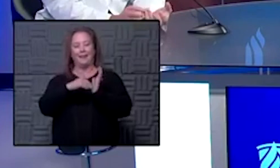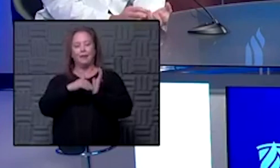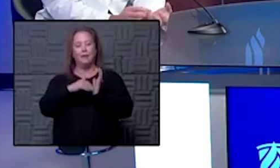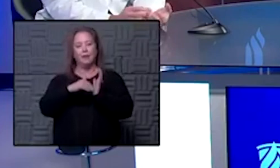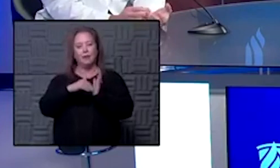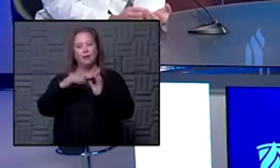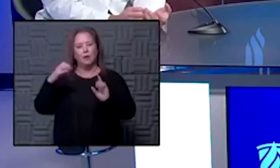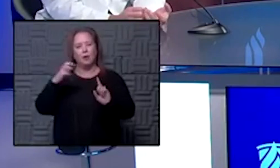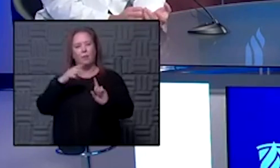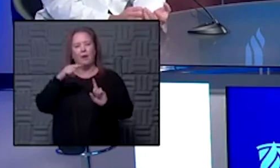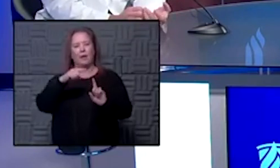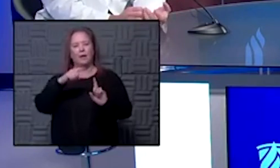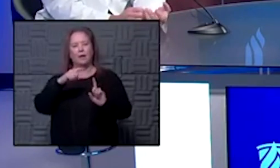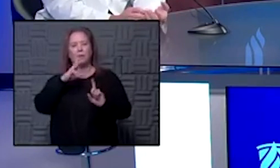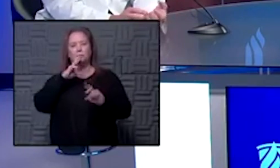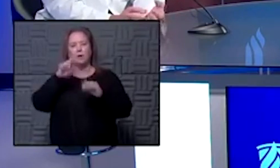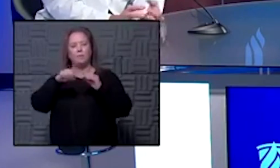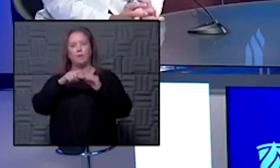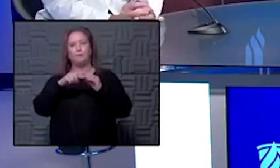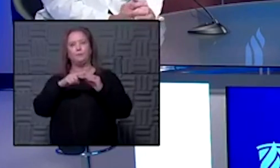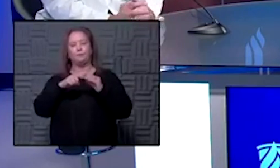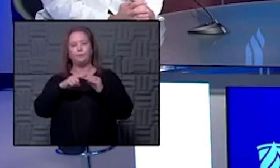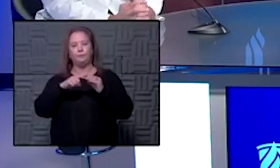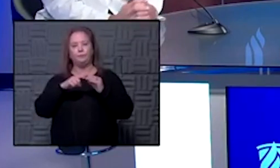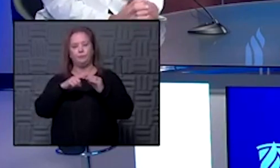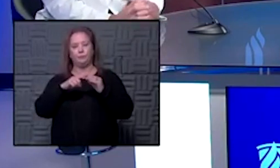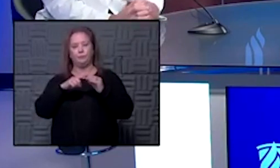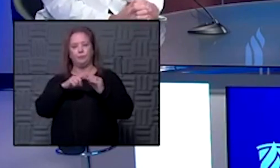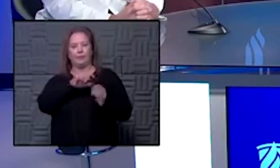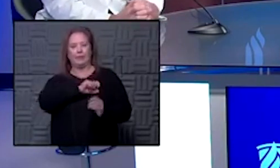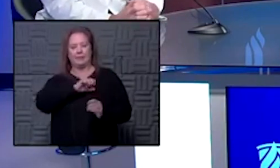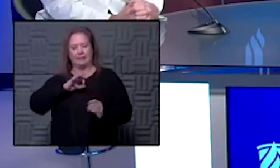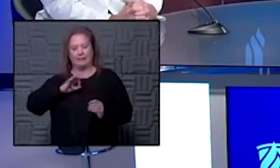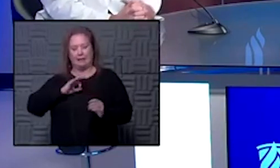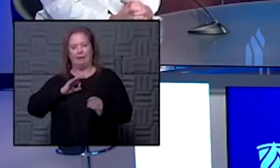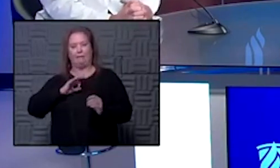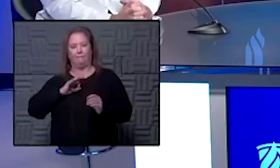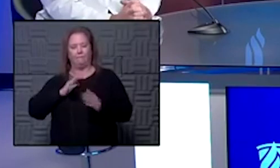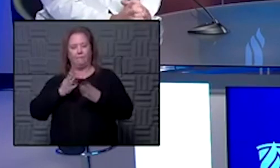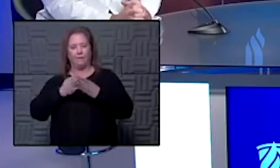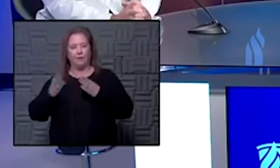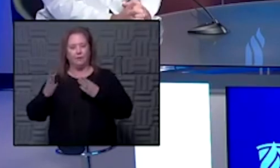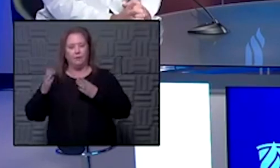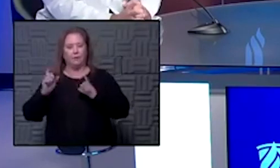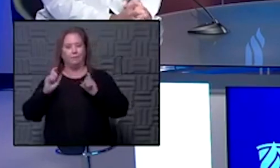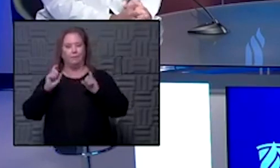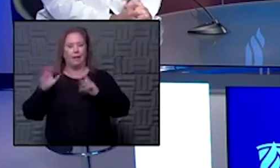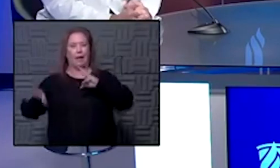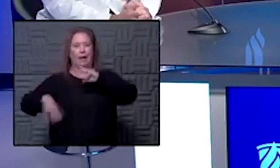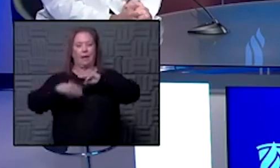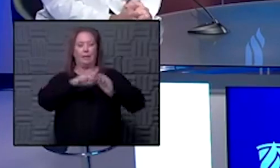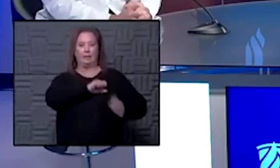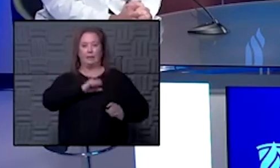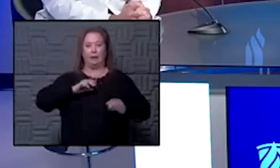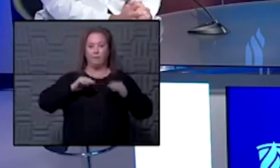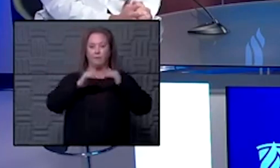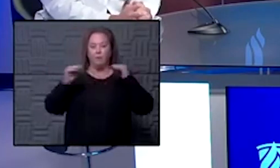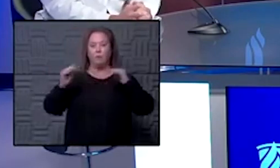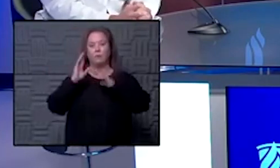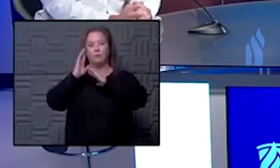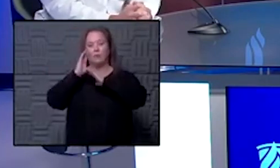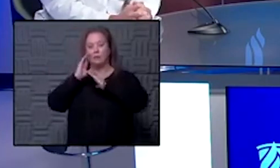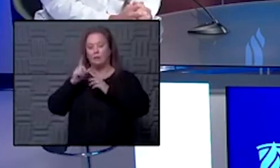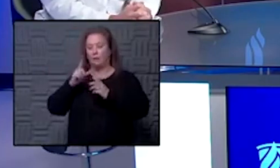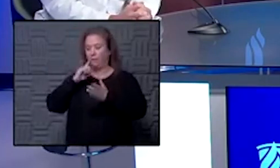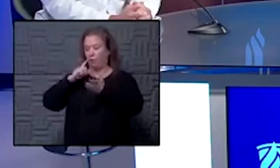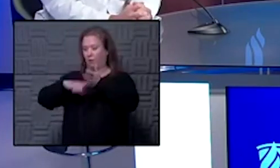go back a second to the idea of like reassigning staff and such um i think at one point you mentioned um if um if you're gonna